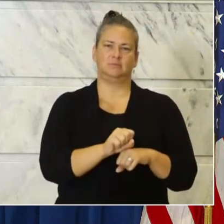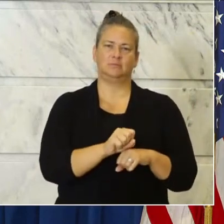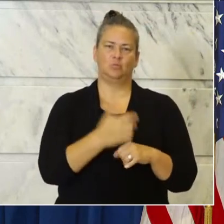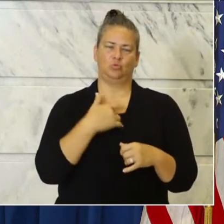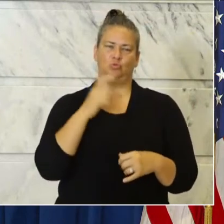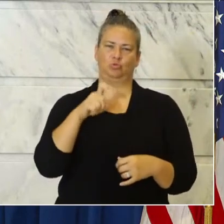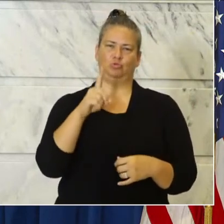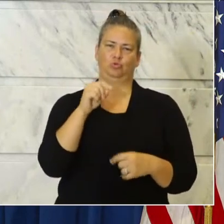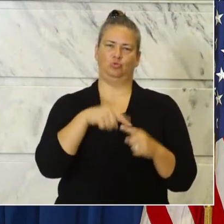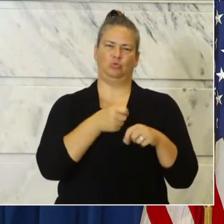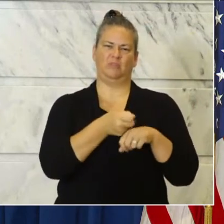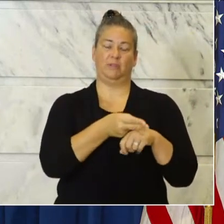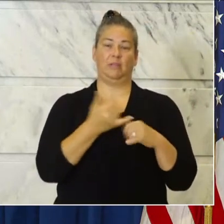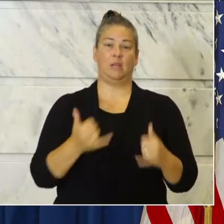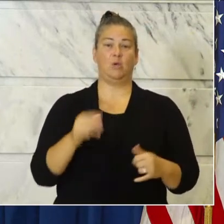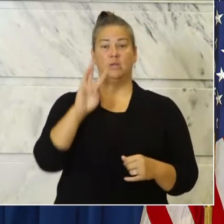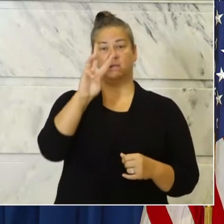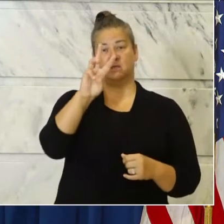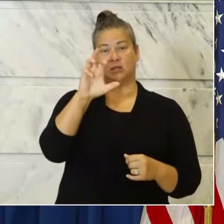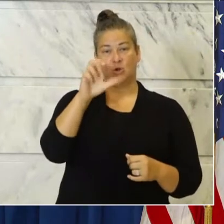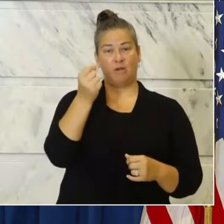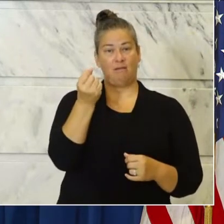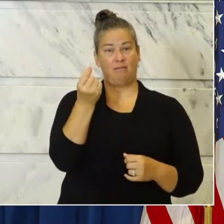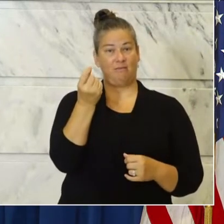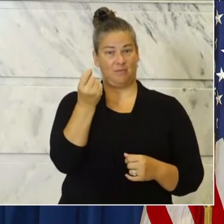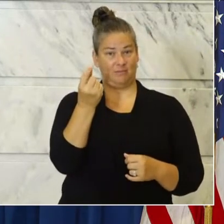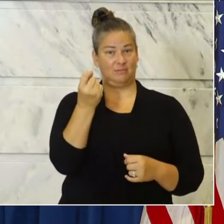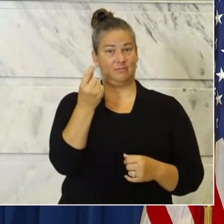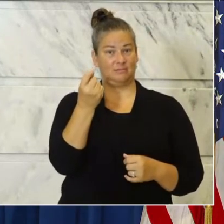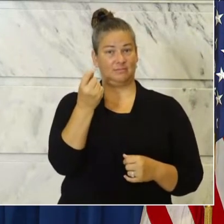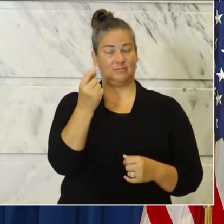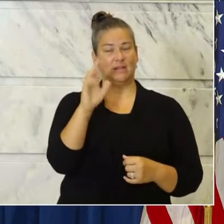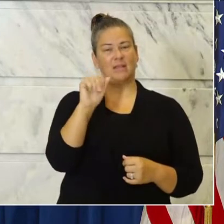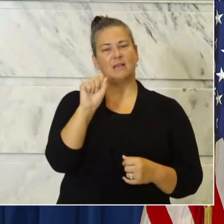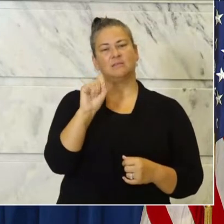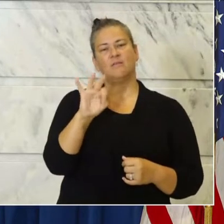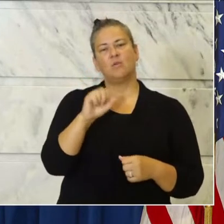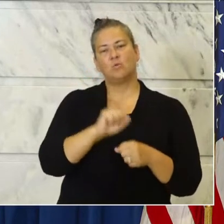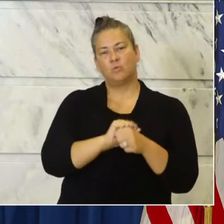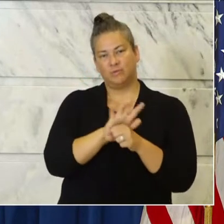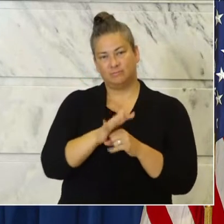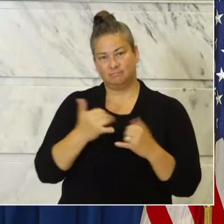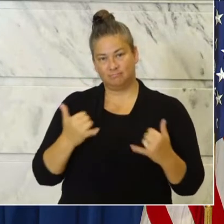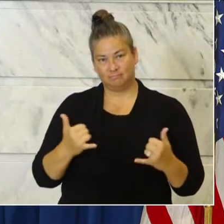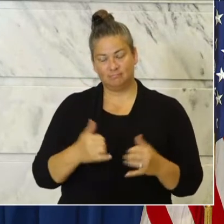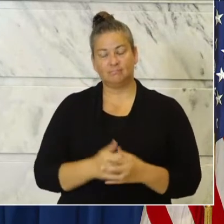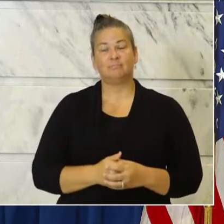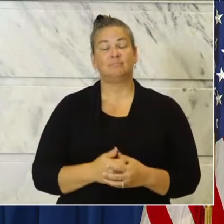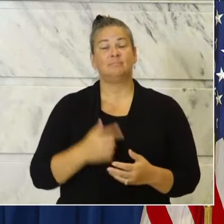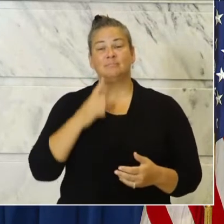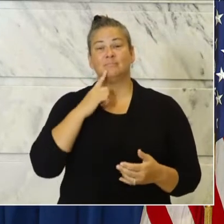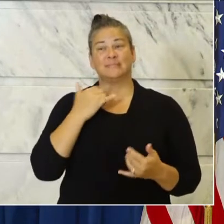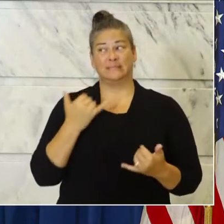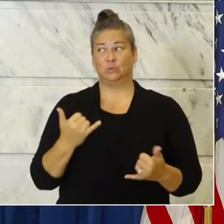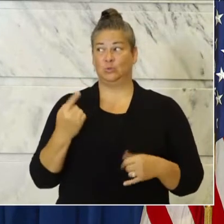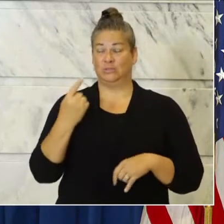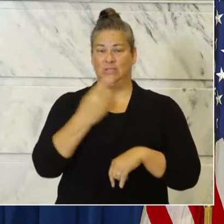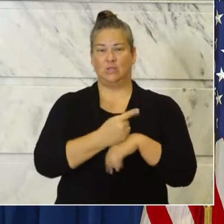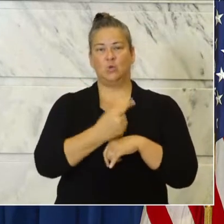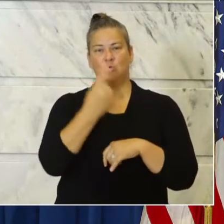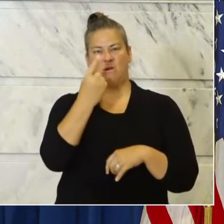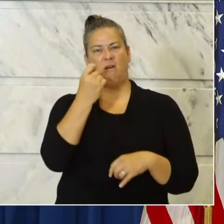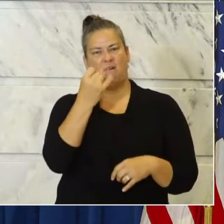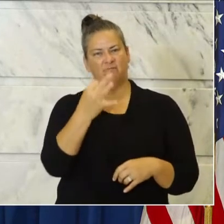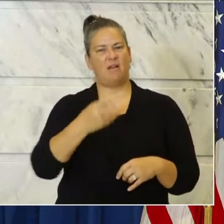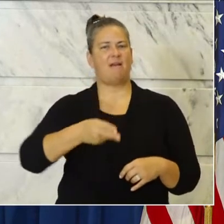Today we're reporting 611 new cases of COVID-19. That makes today one of the highest days